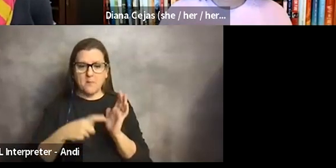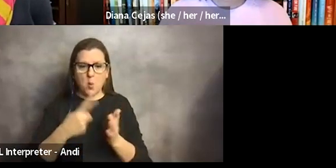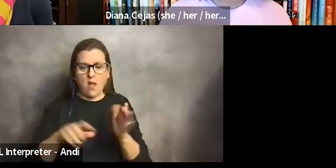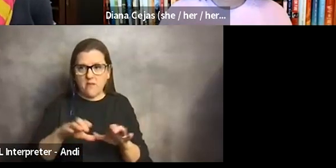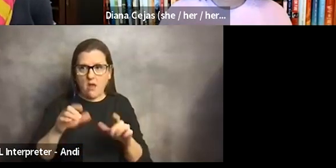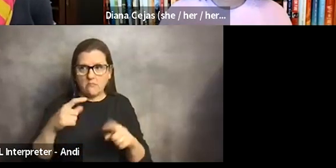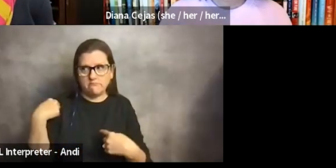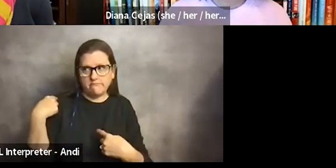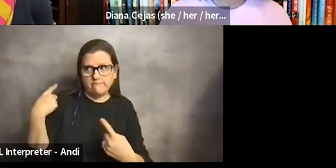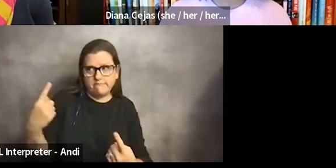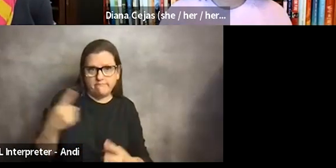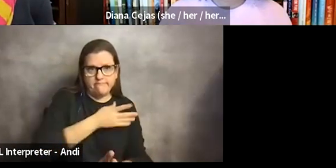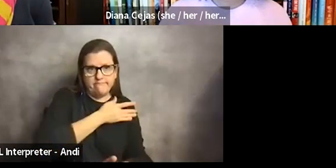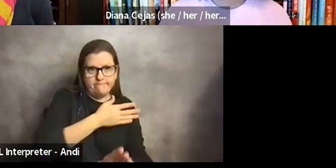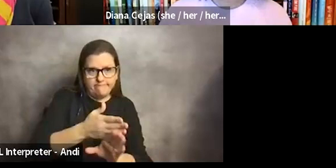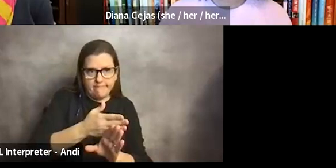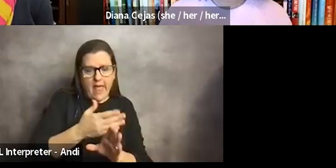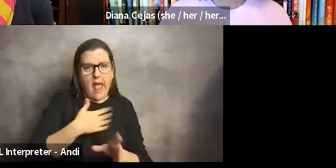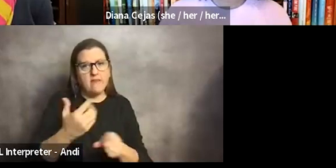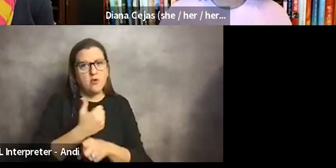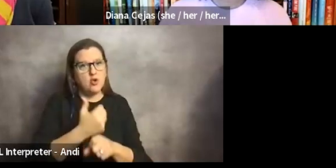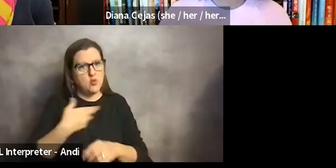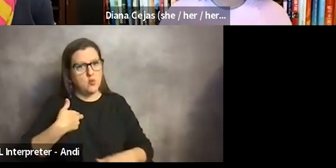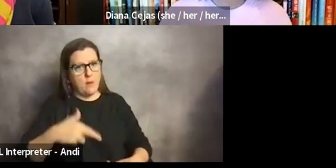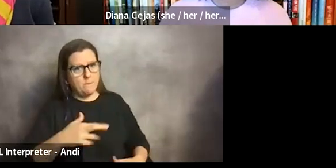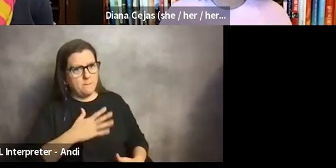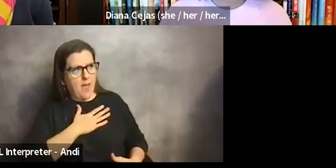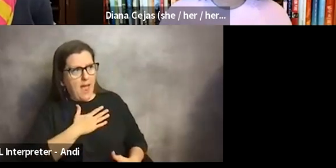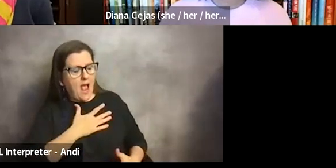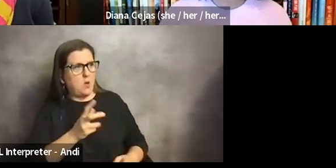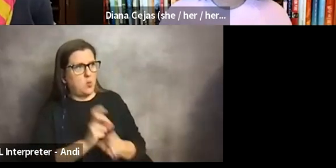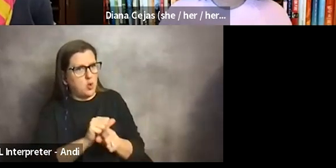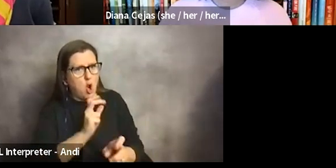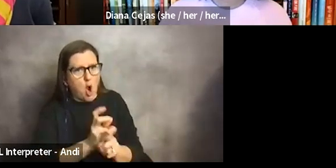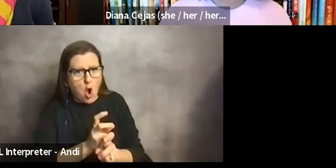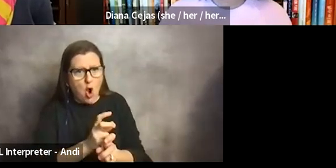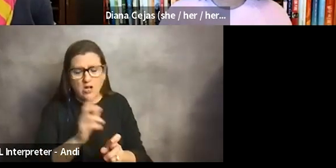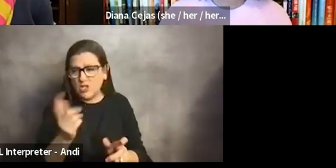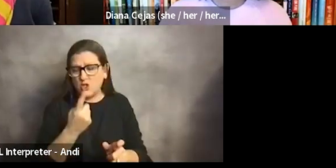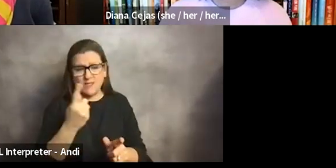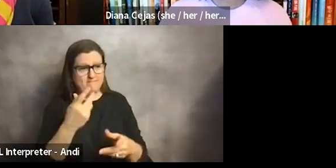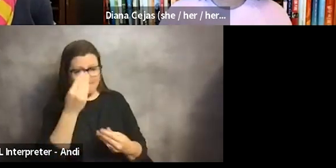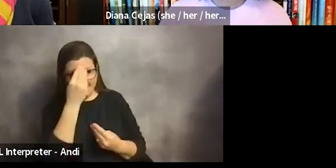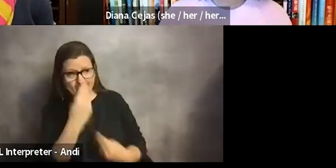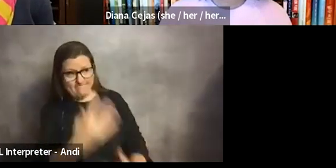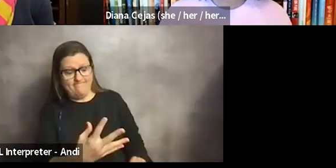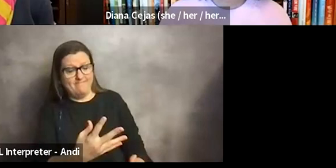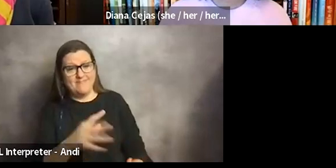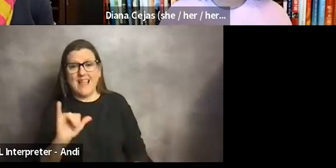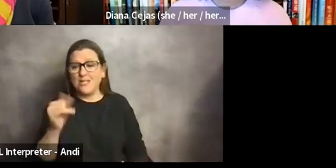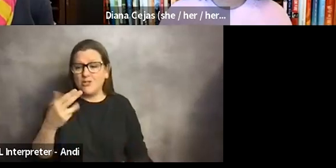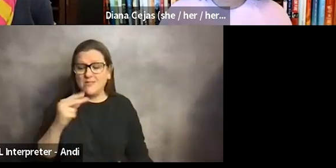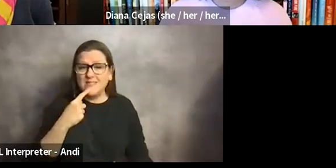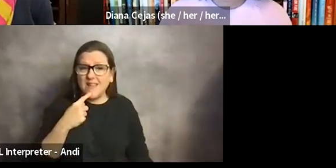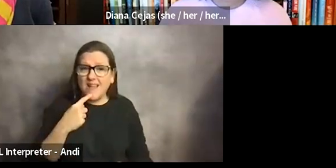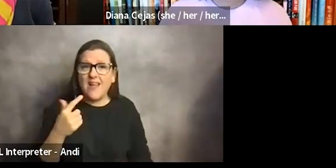far that I have earned reputation as being a hardworking person, and then just put it out there. And like Jennifer was saying, people don't, you know, if a parent